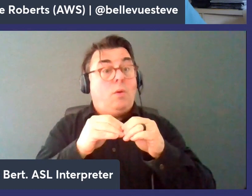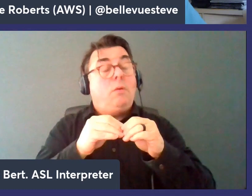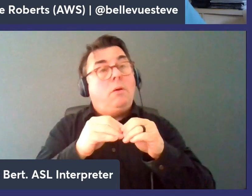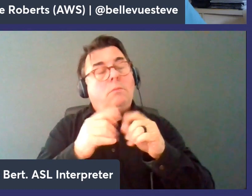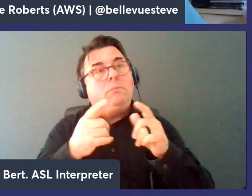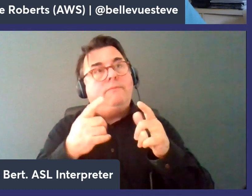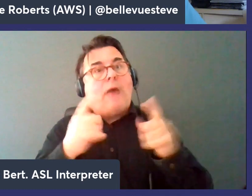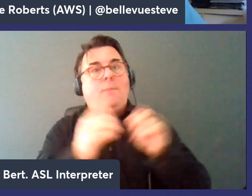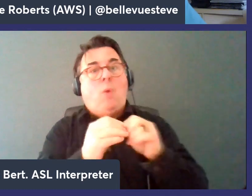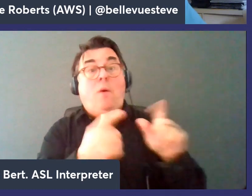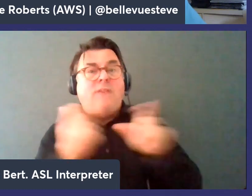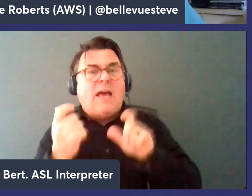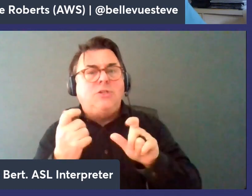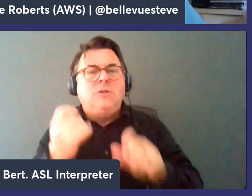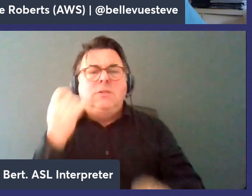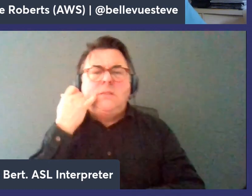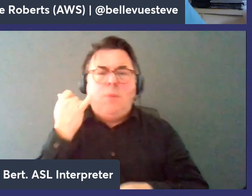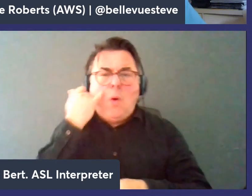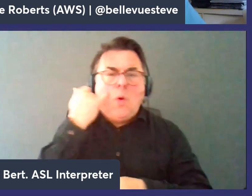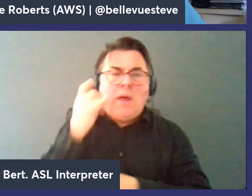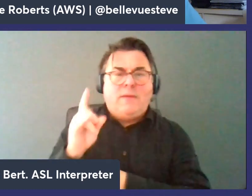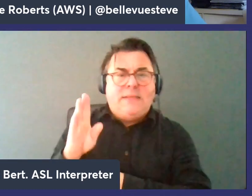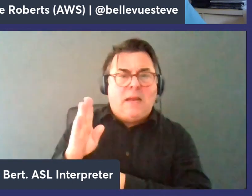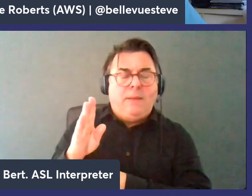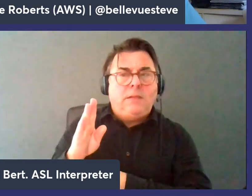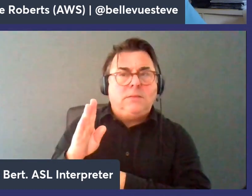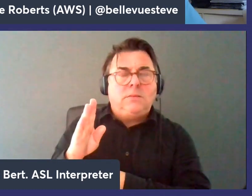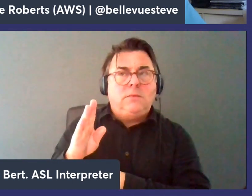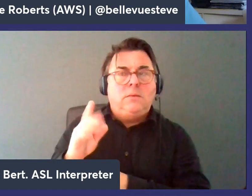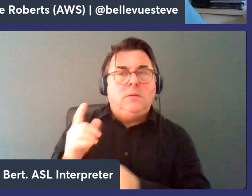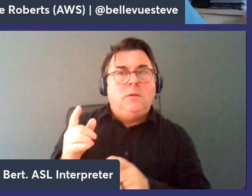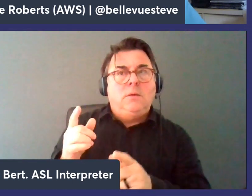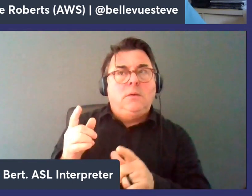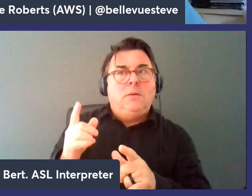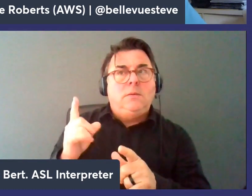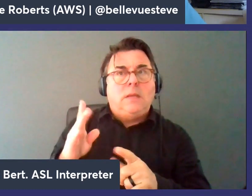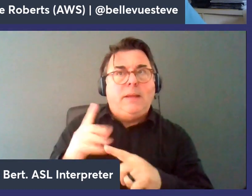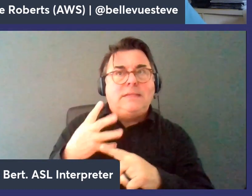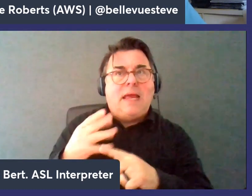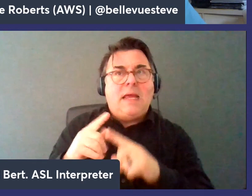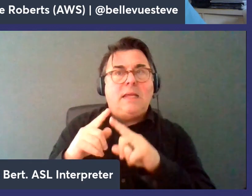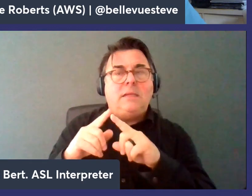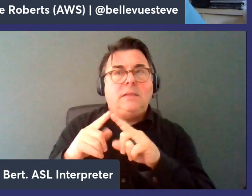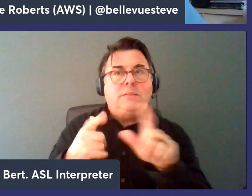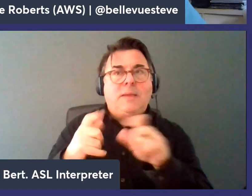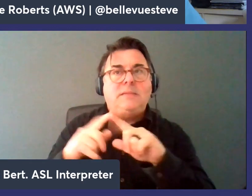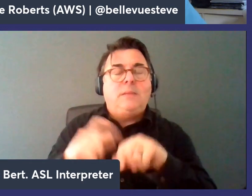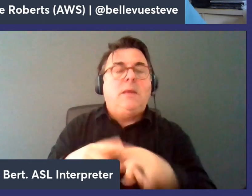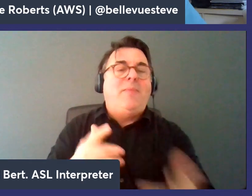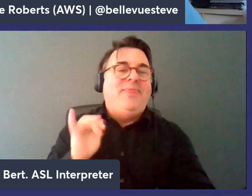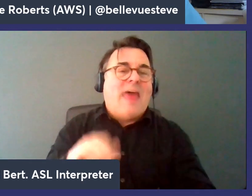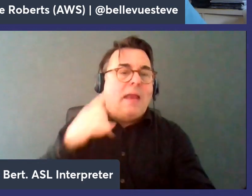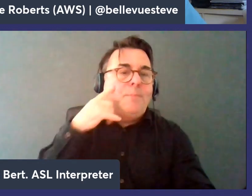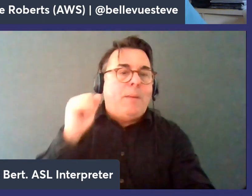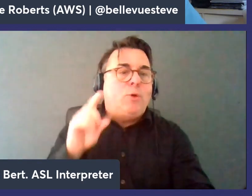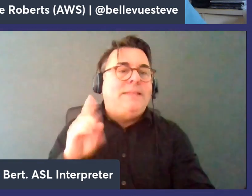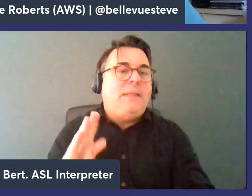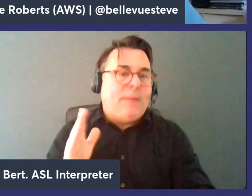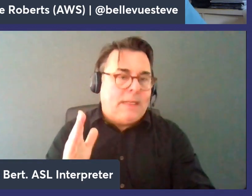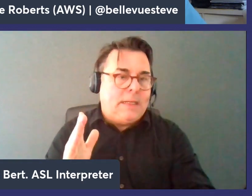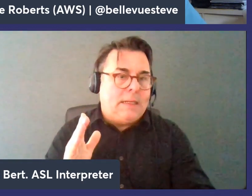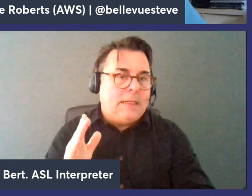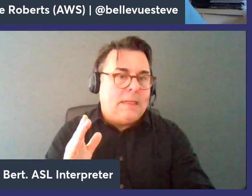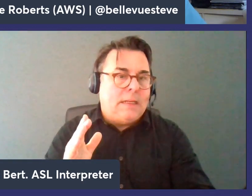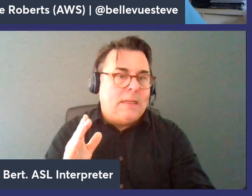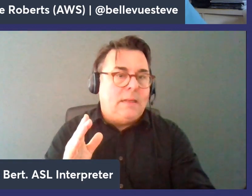but what if you had a database that could be a database and have speed and that's where memory db comes in so it's got uh it's got